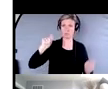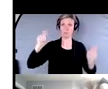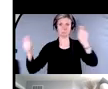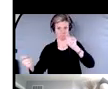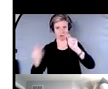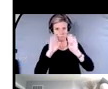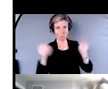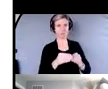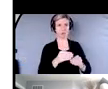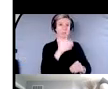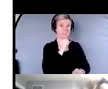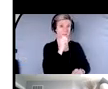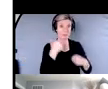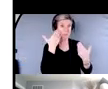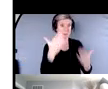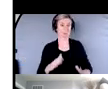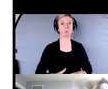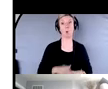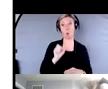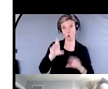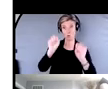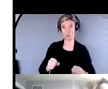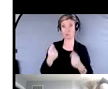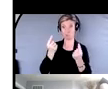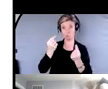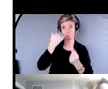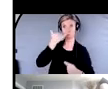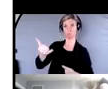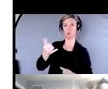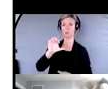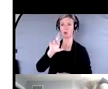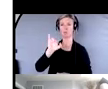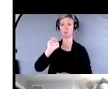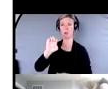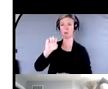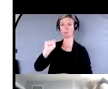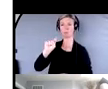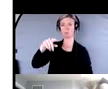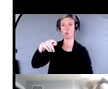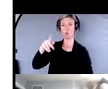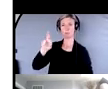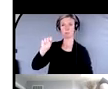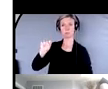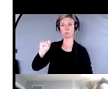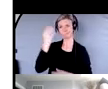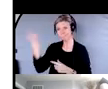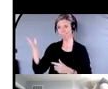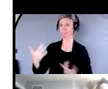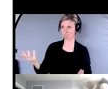report anonymously to Crimestoppers to get that inferred to report a situation that you're concerned about. If you don't want to,